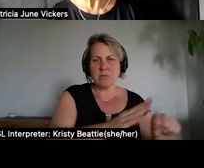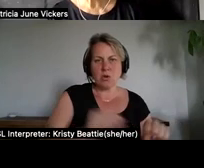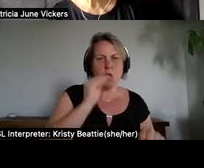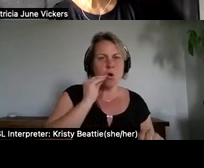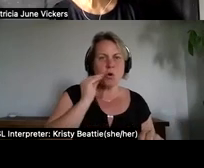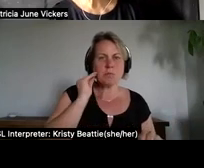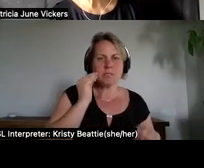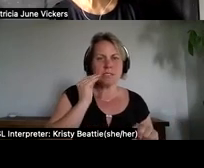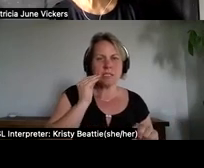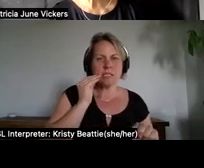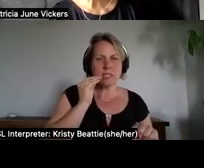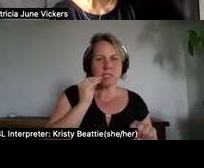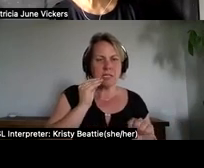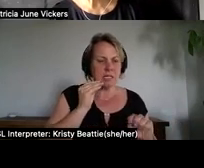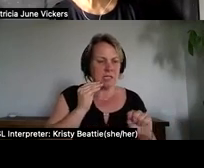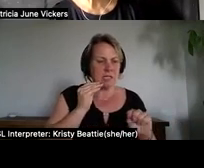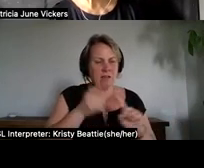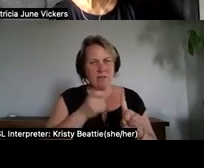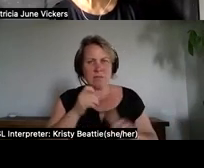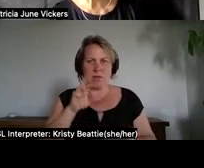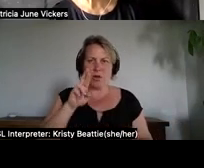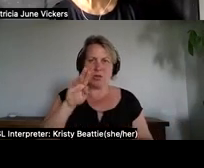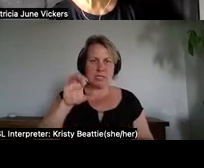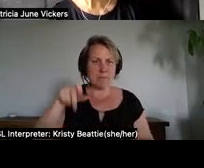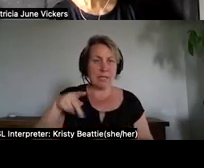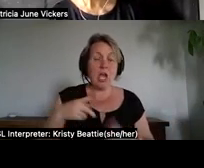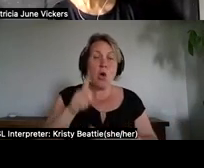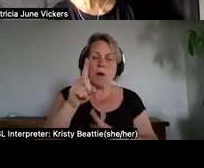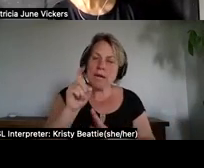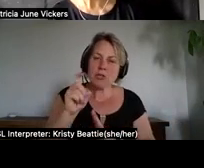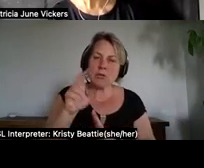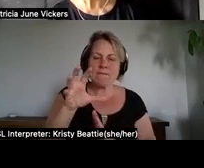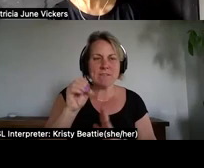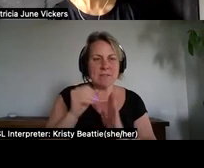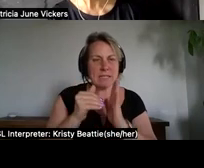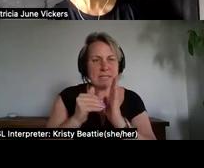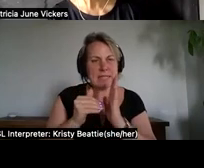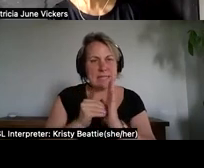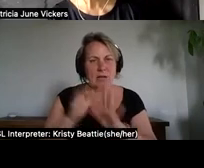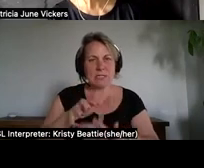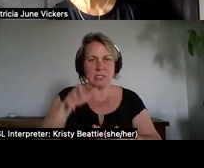150 150 000 indigenous children were taken from their families